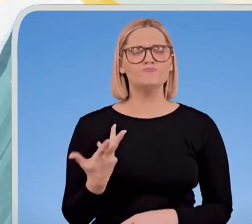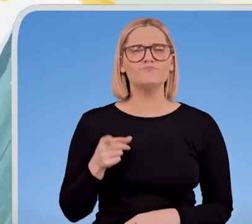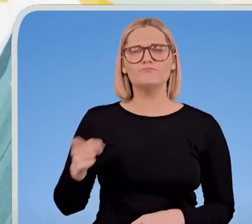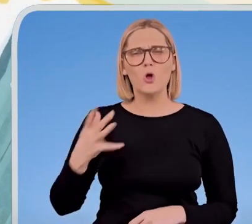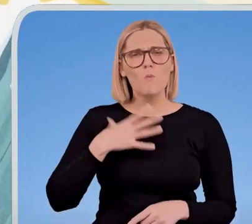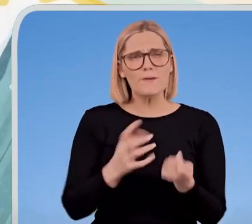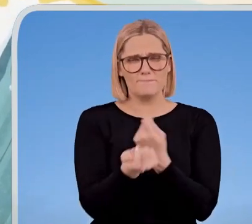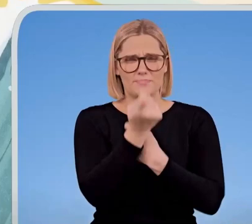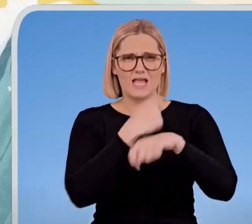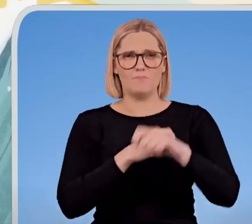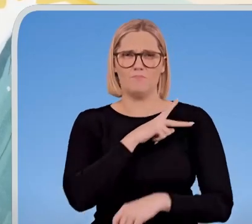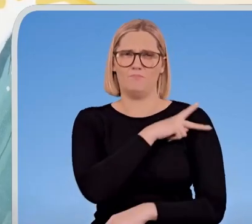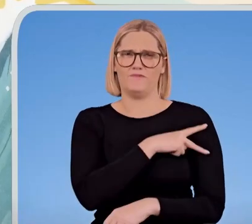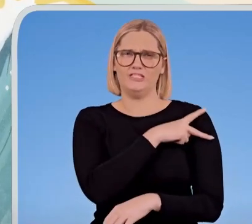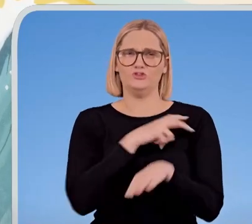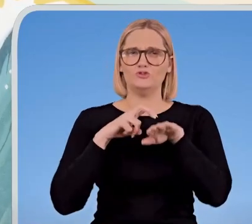a professional surfer.